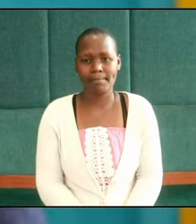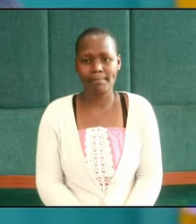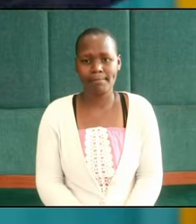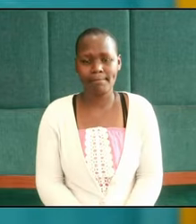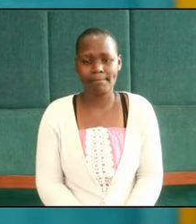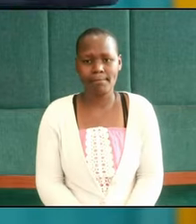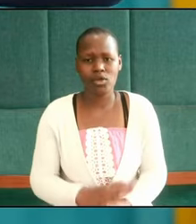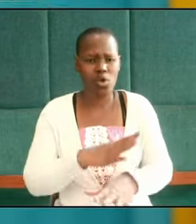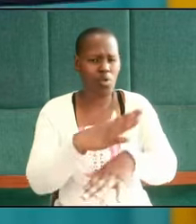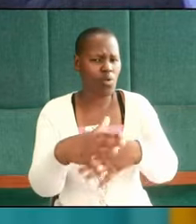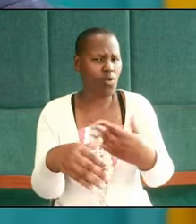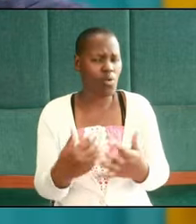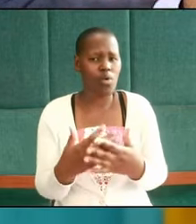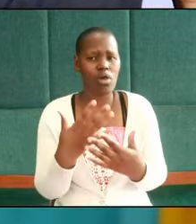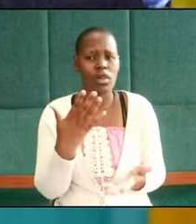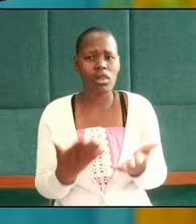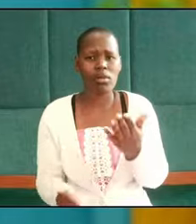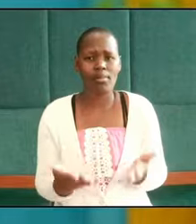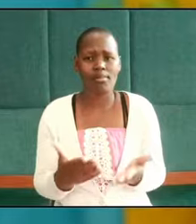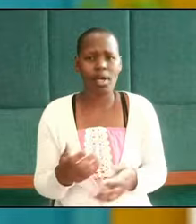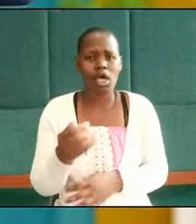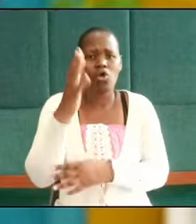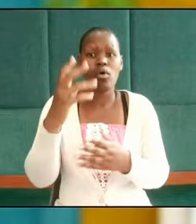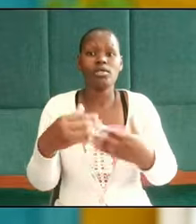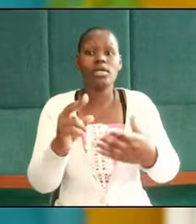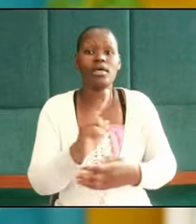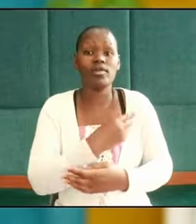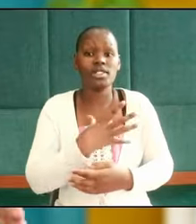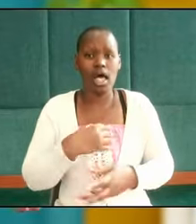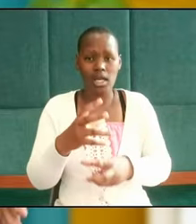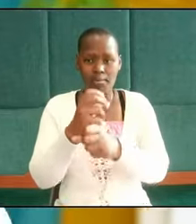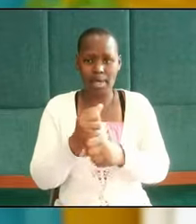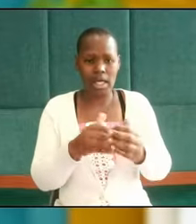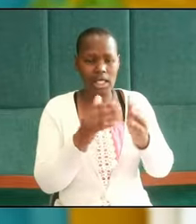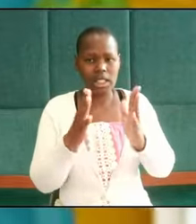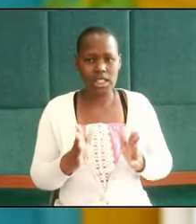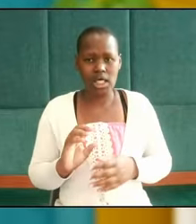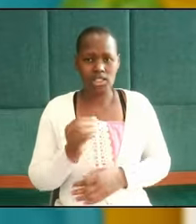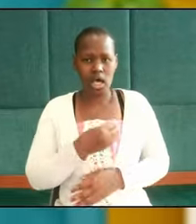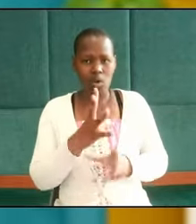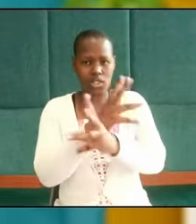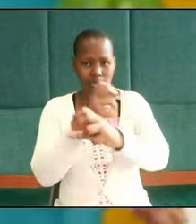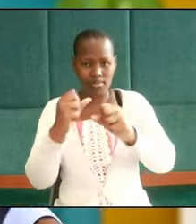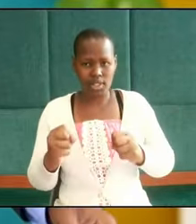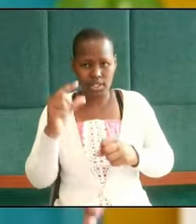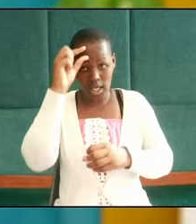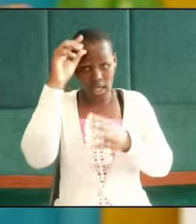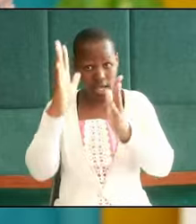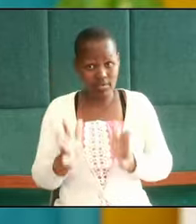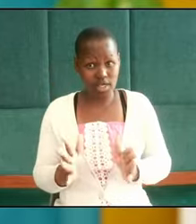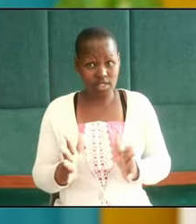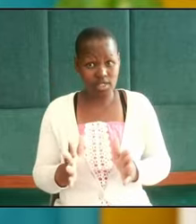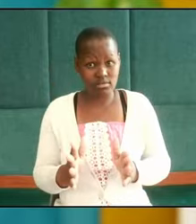oh may God give us and make our leaders our president our governors